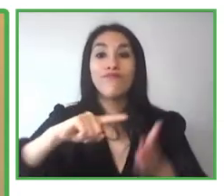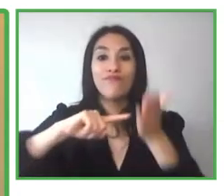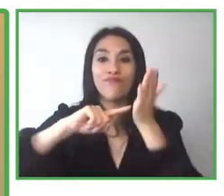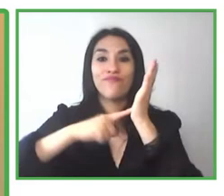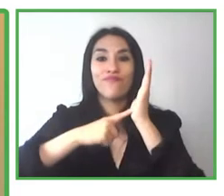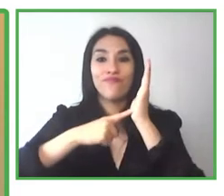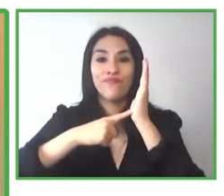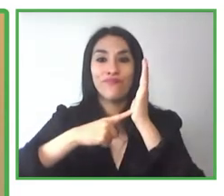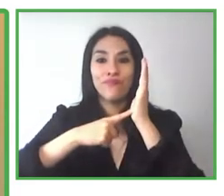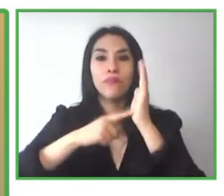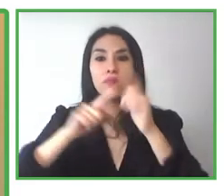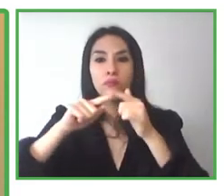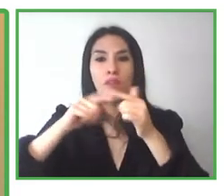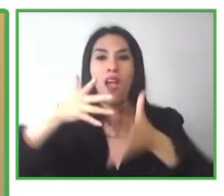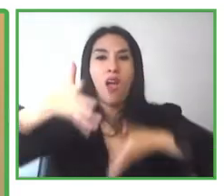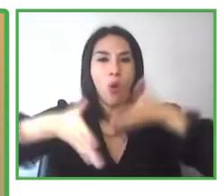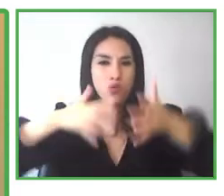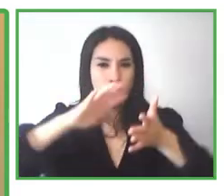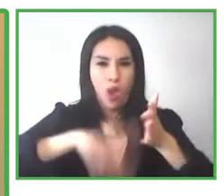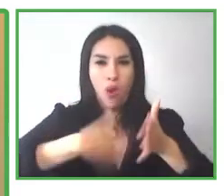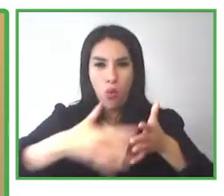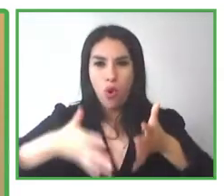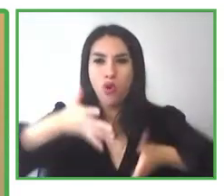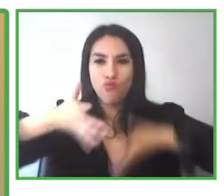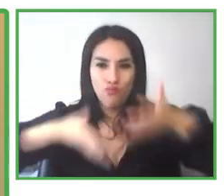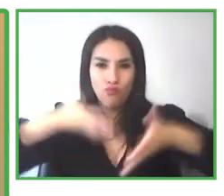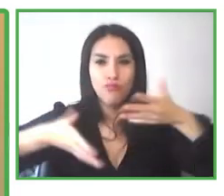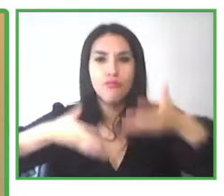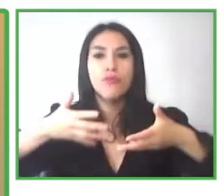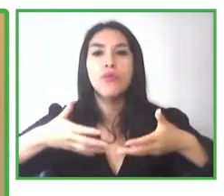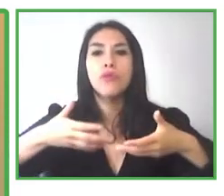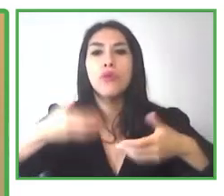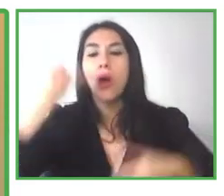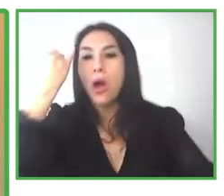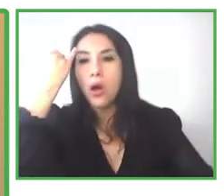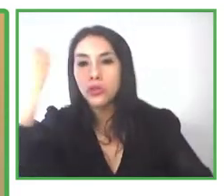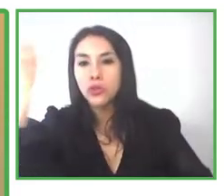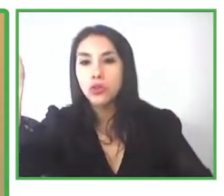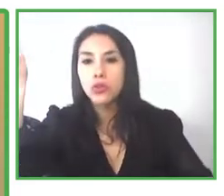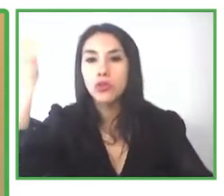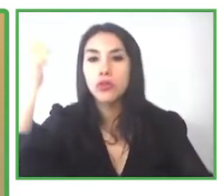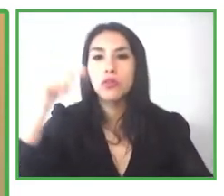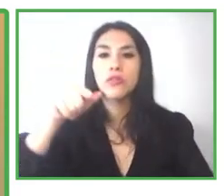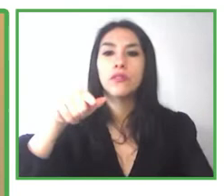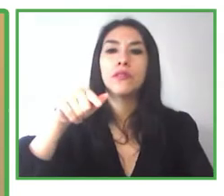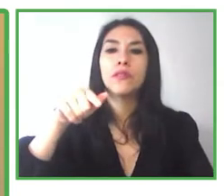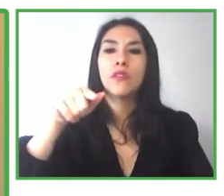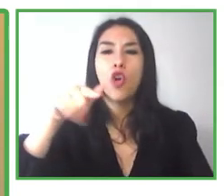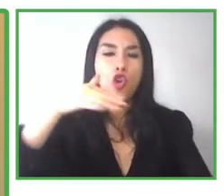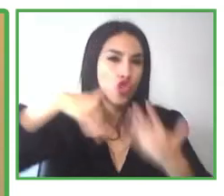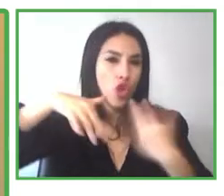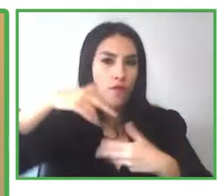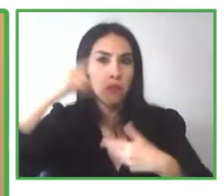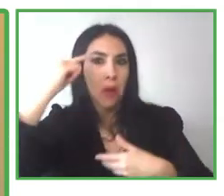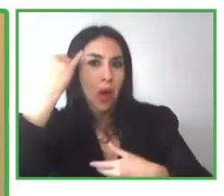very early on, AI is increasing at an ever faster pace.